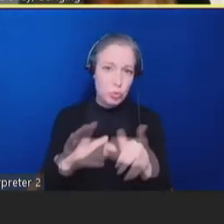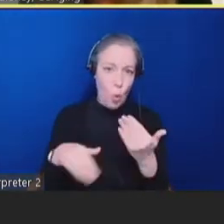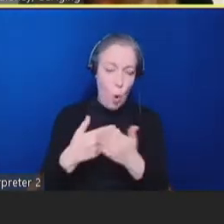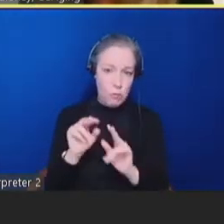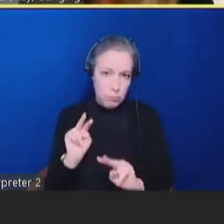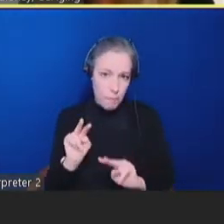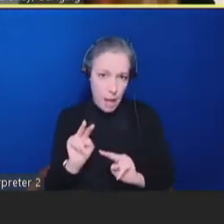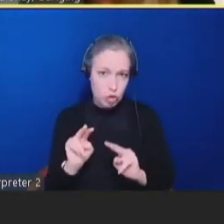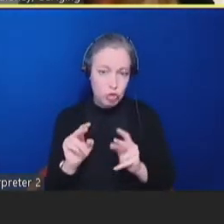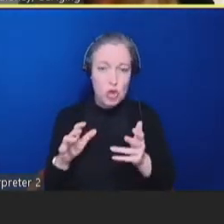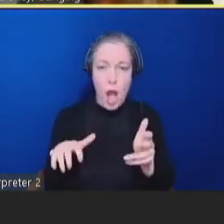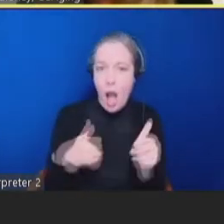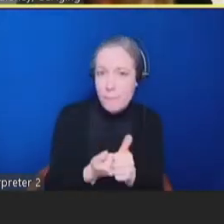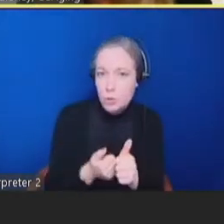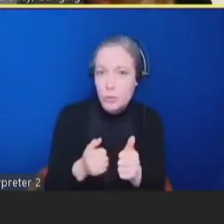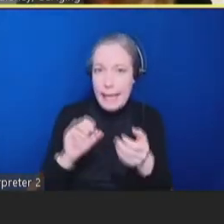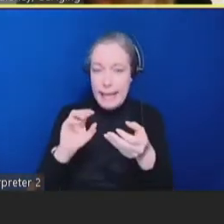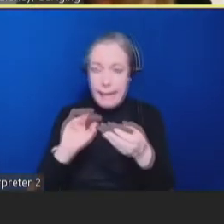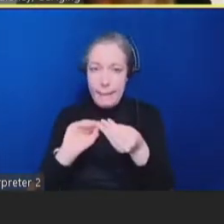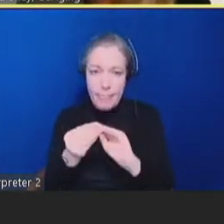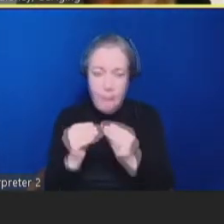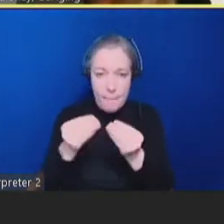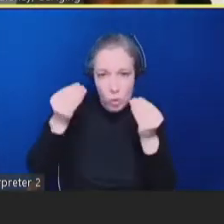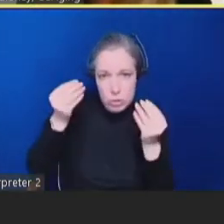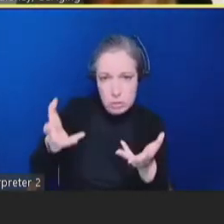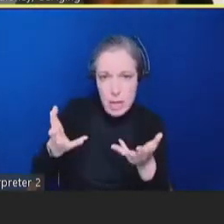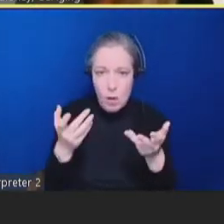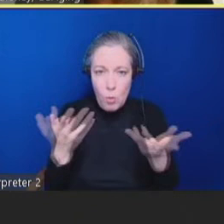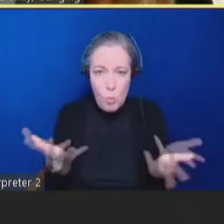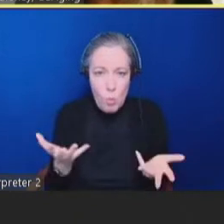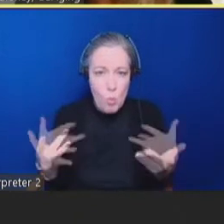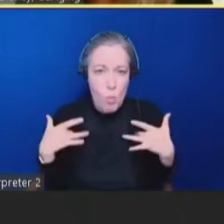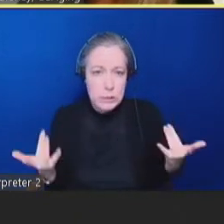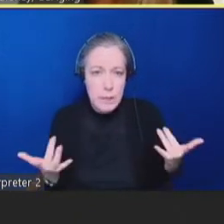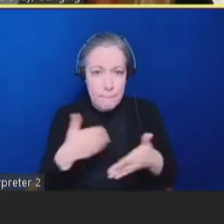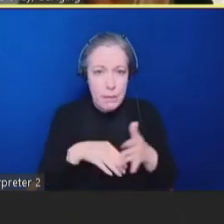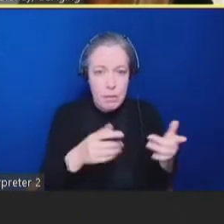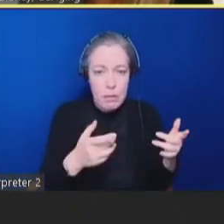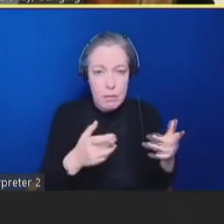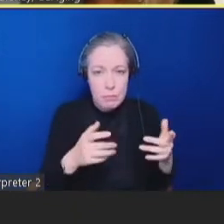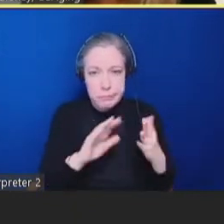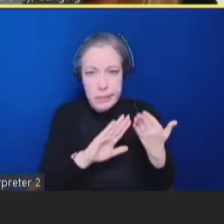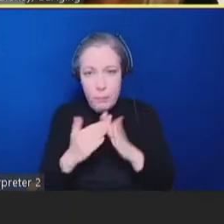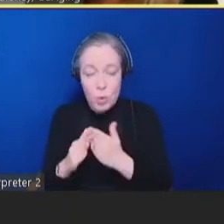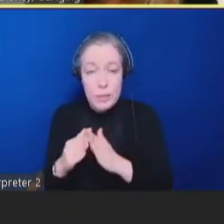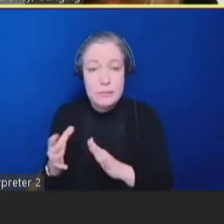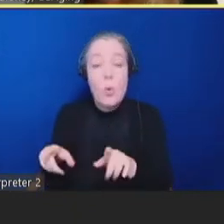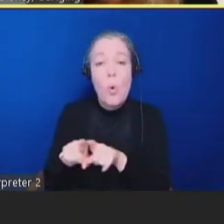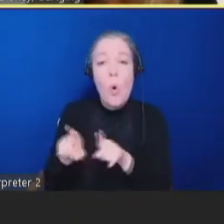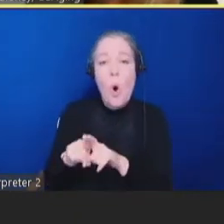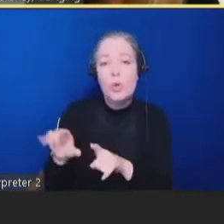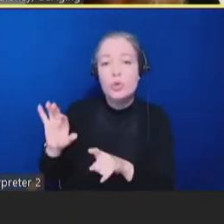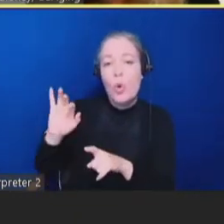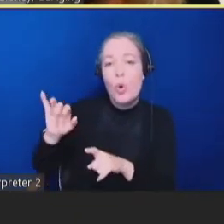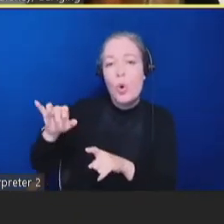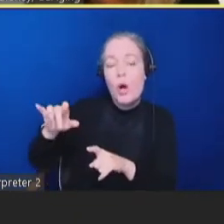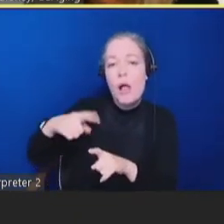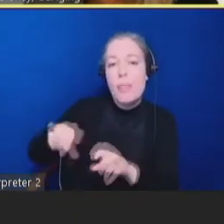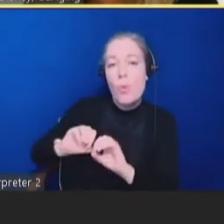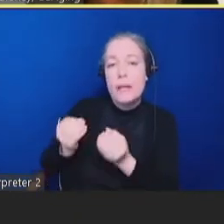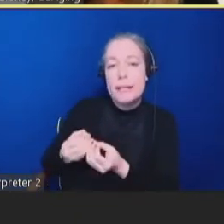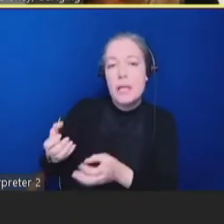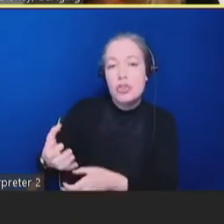data on the things that are happening in the community. And grantees are also able to share their anecdotal stories,